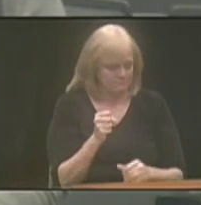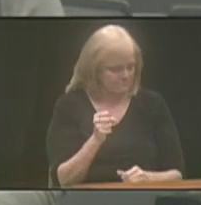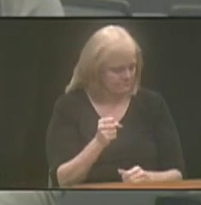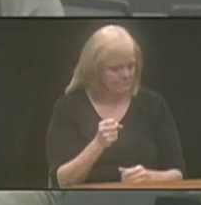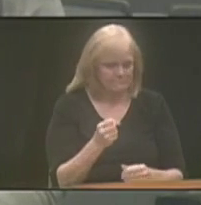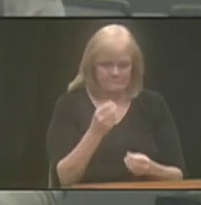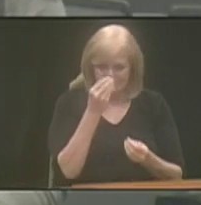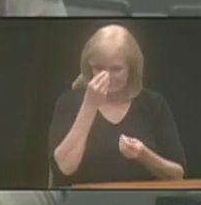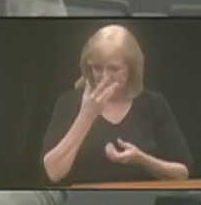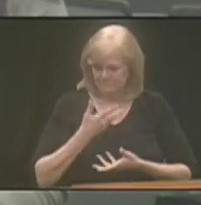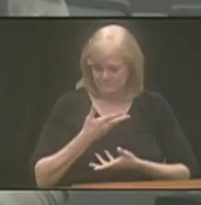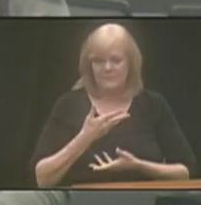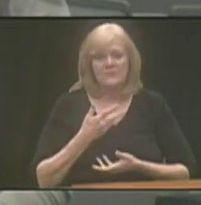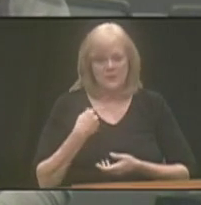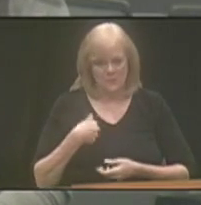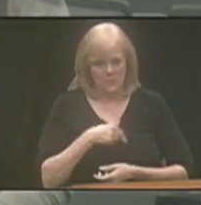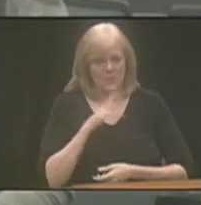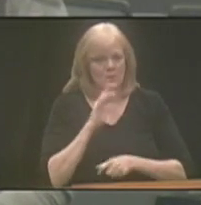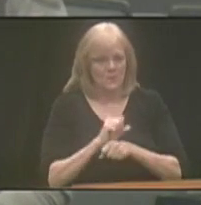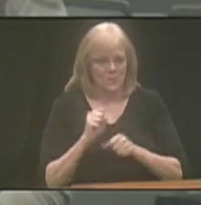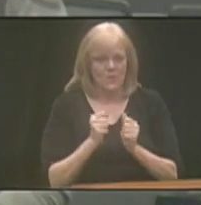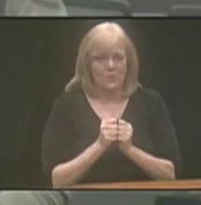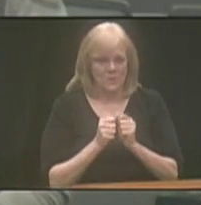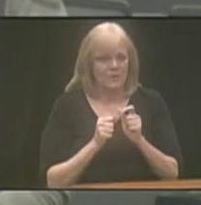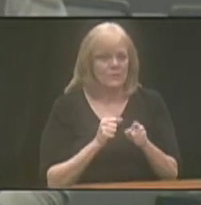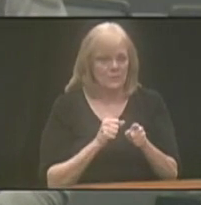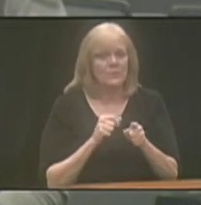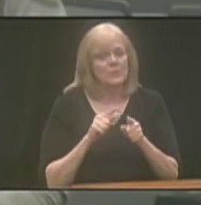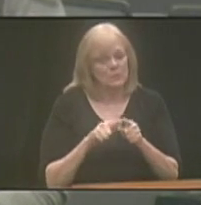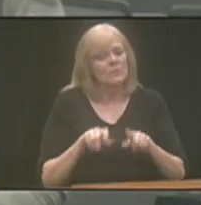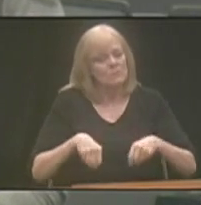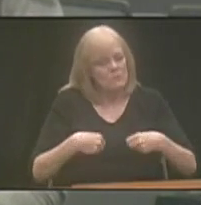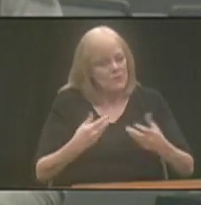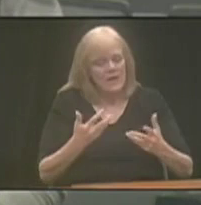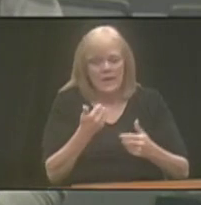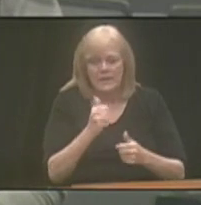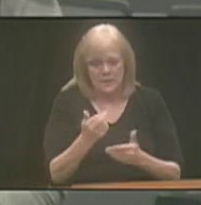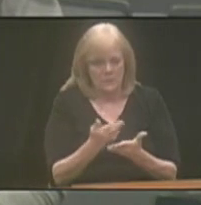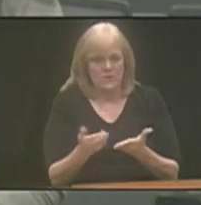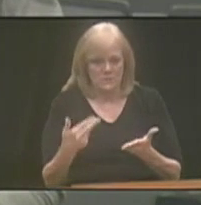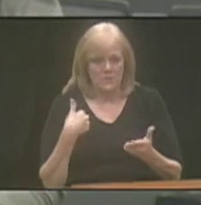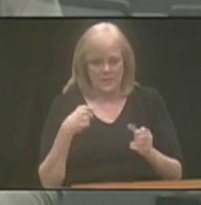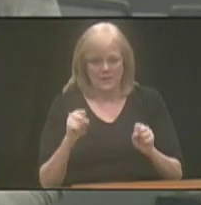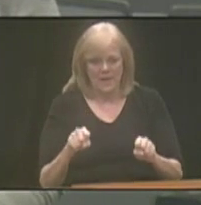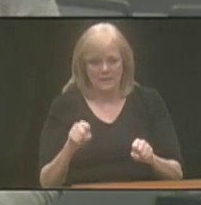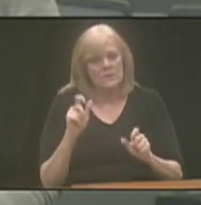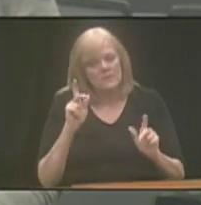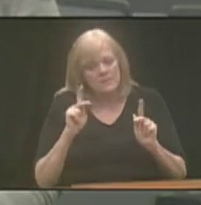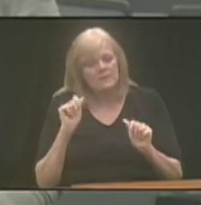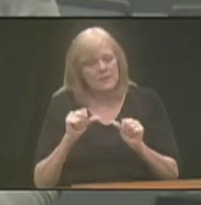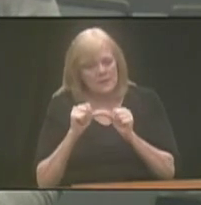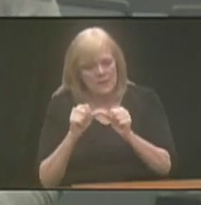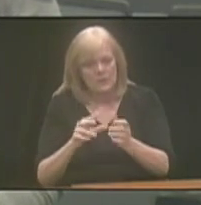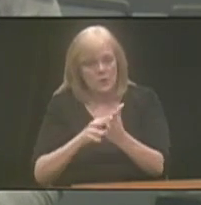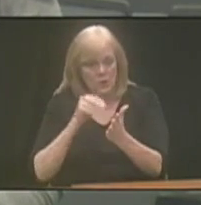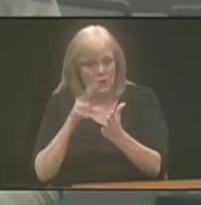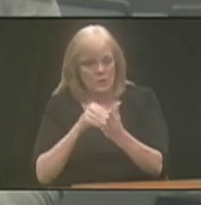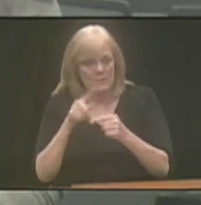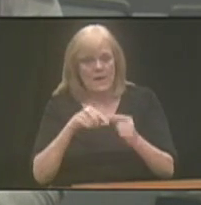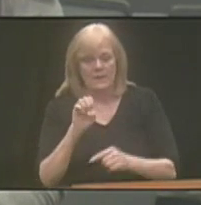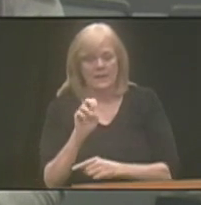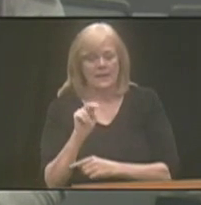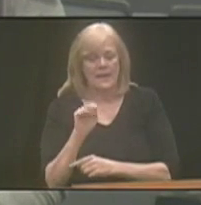yeah, just shoot the commission an email, and we will work with you to provide any resources we can so that folks continue learning about